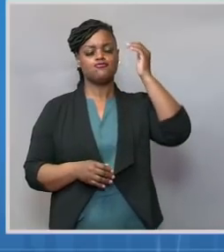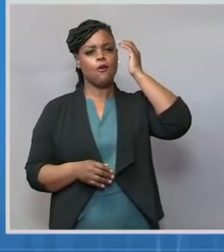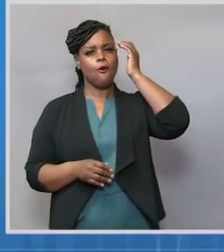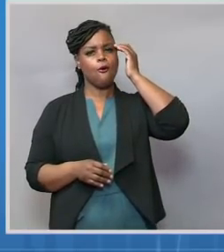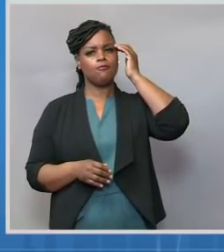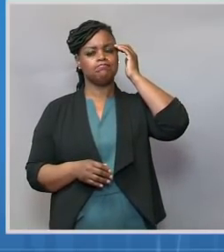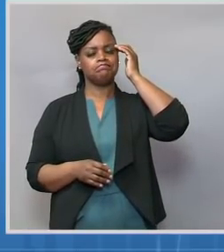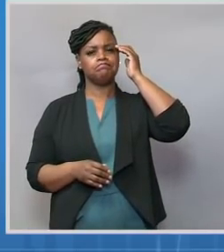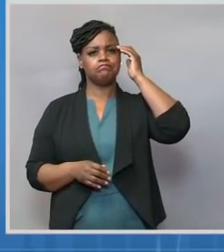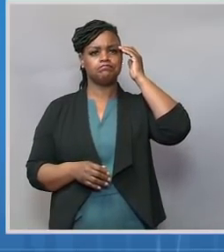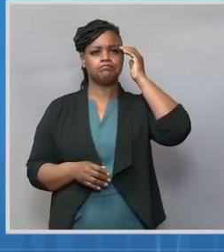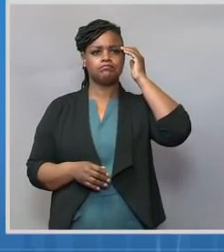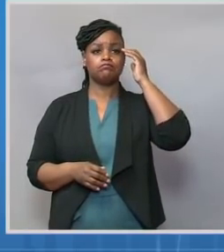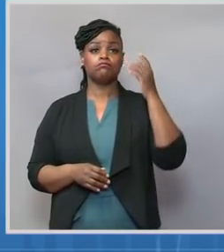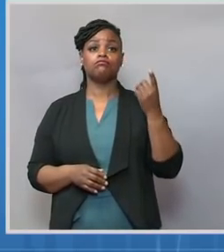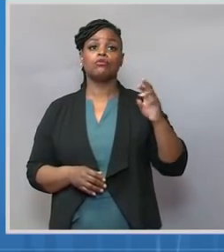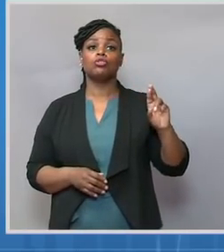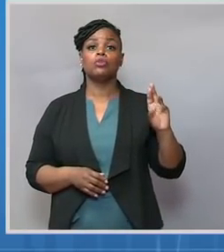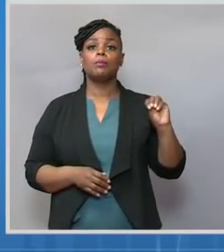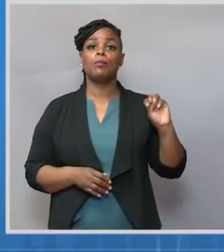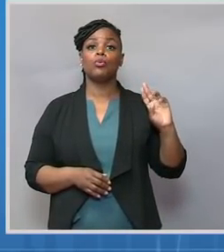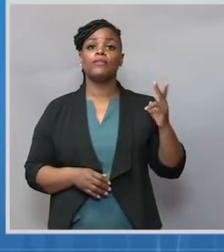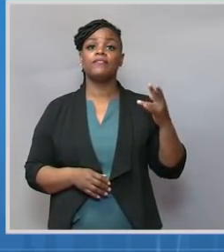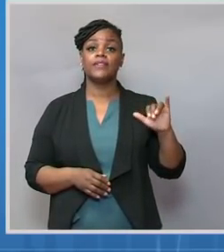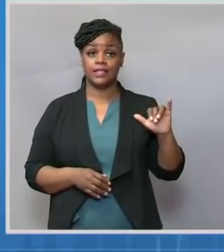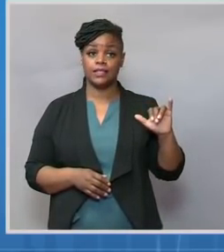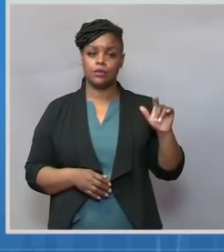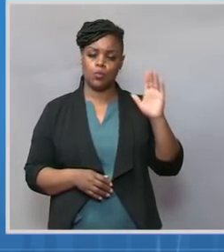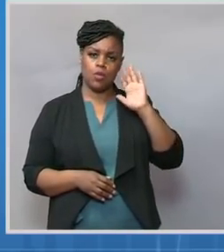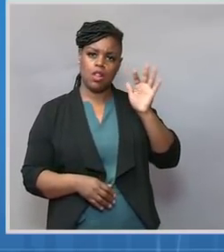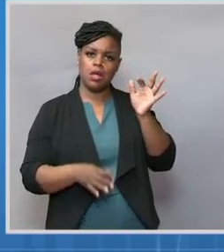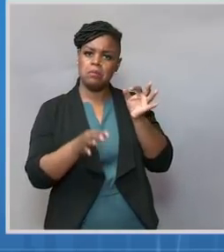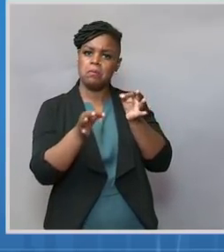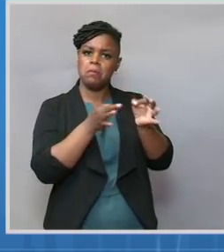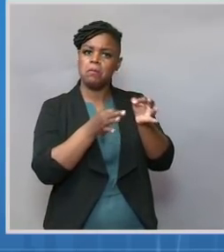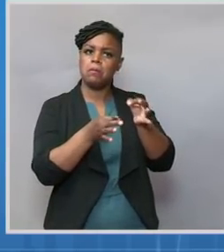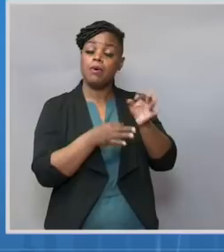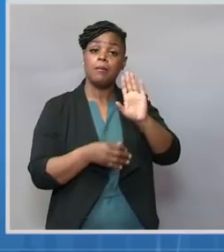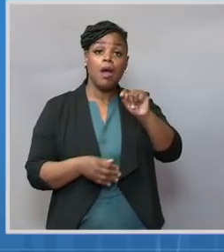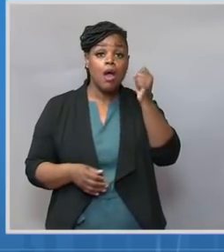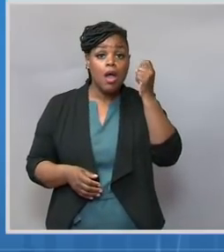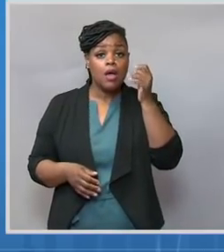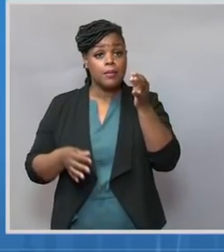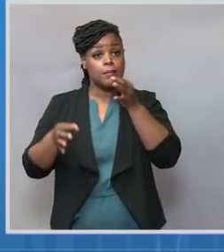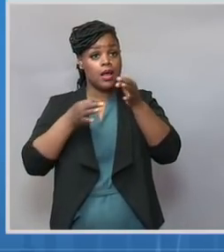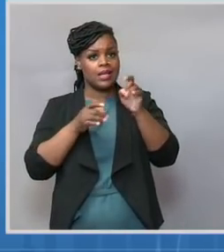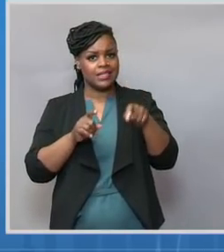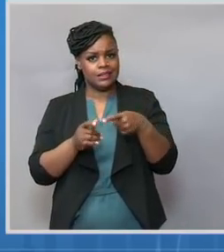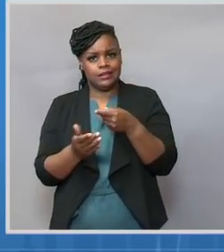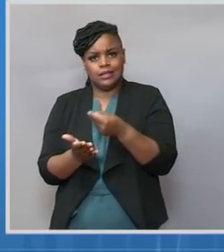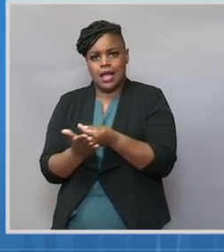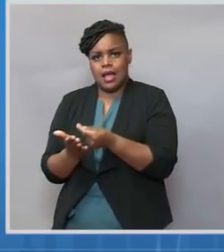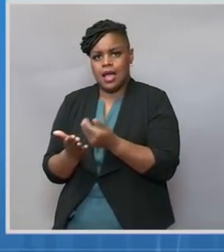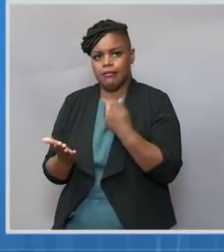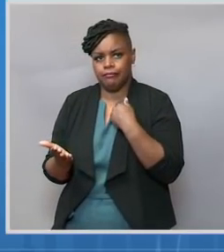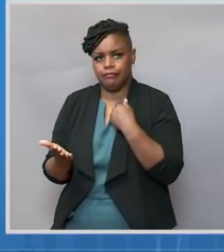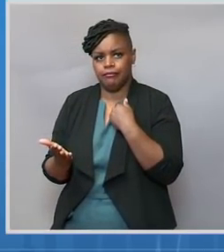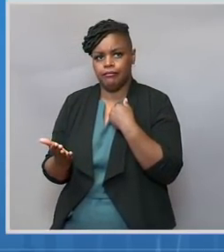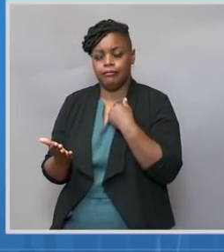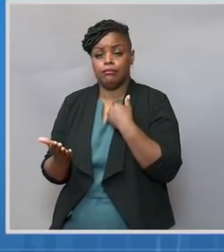more detail, but they include funding for state and community groups, resources for local messengers,